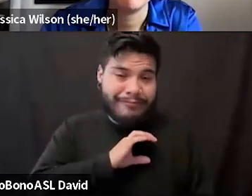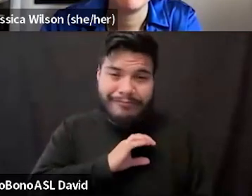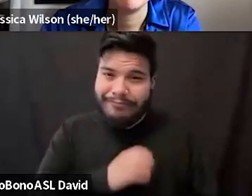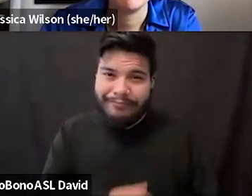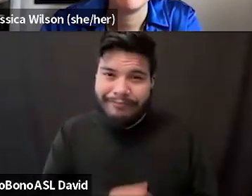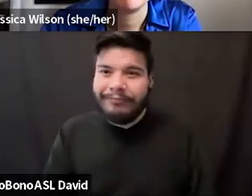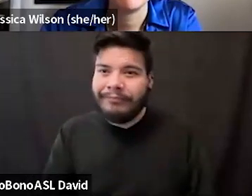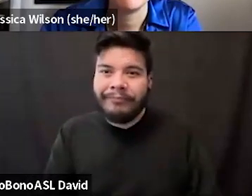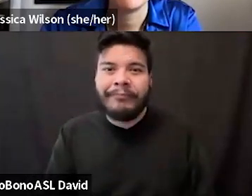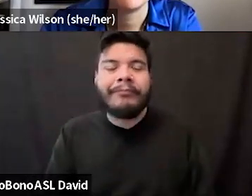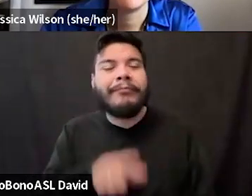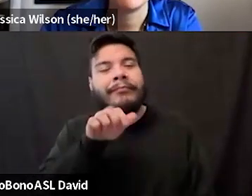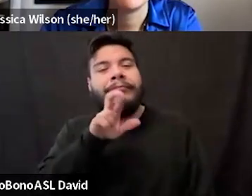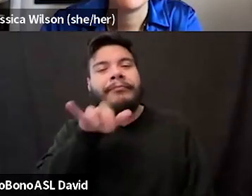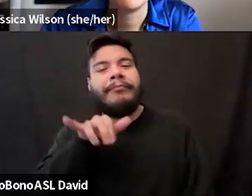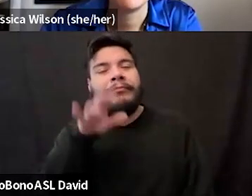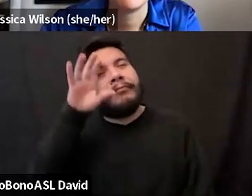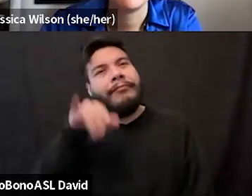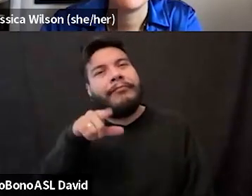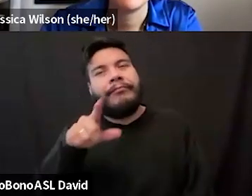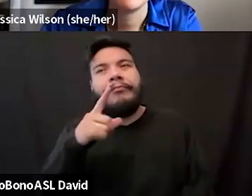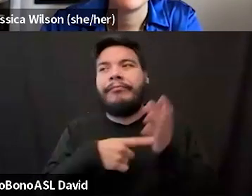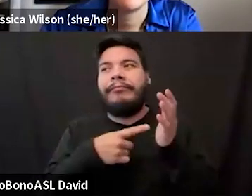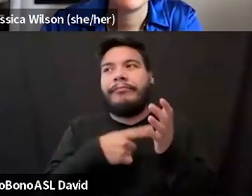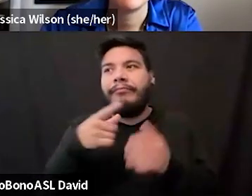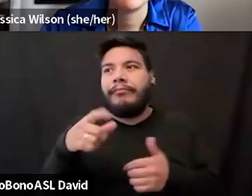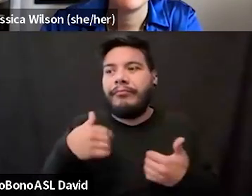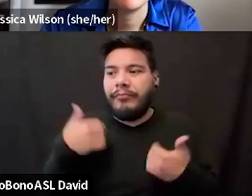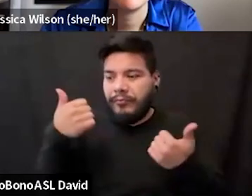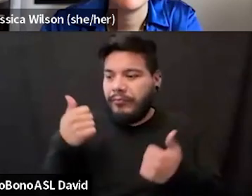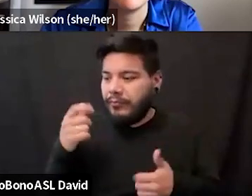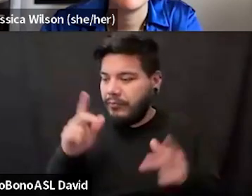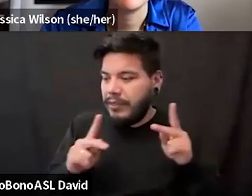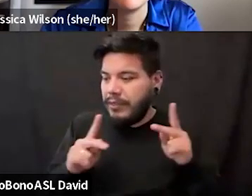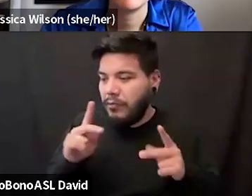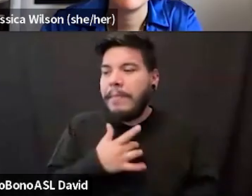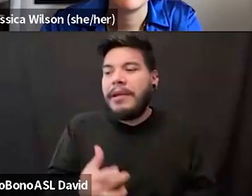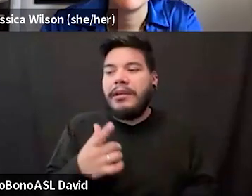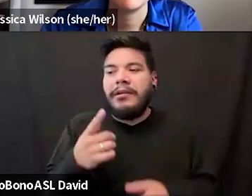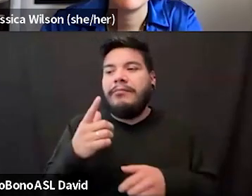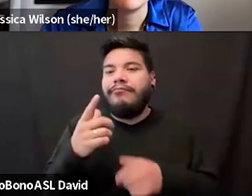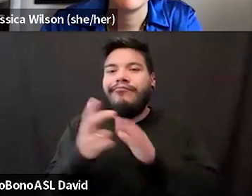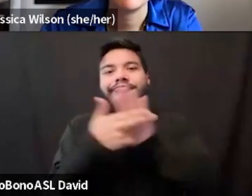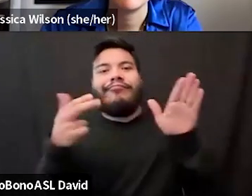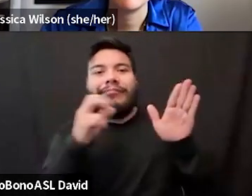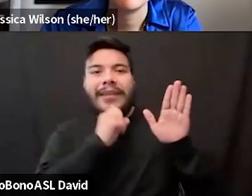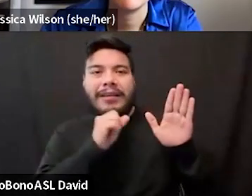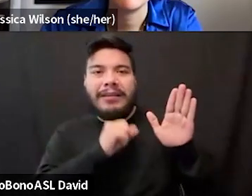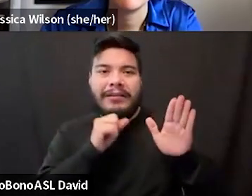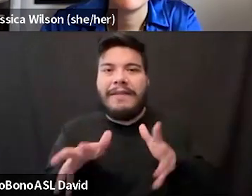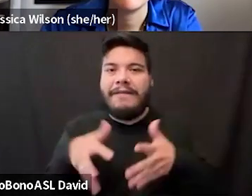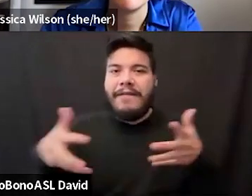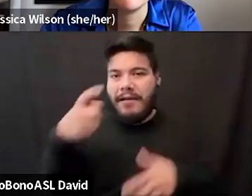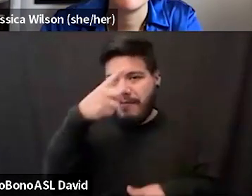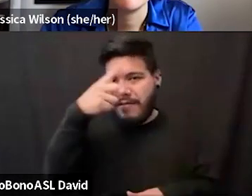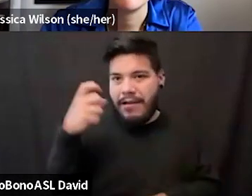Larry, I know that sometimes when you are younger, part of what people do is put some age on you as a fat black woman, because they